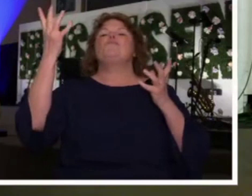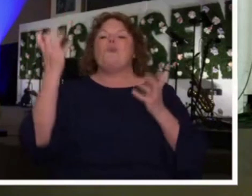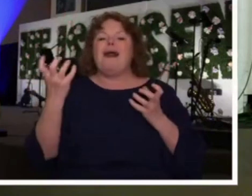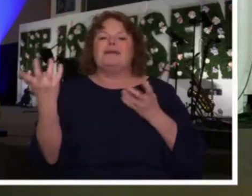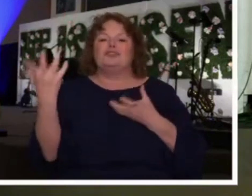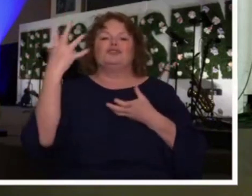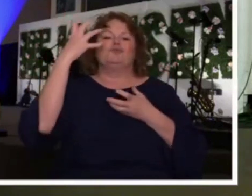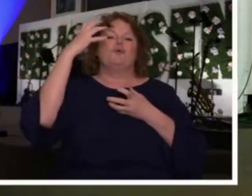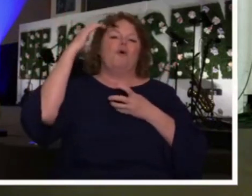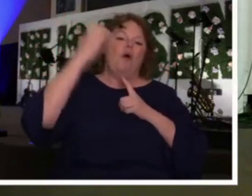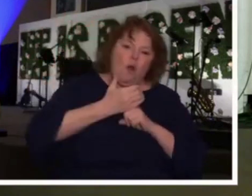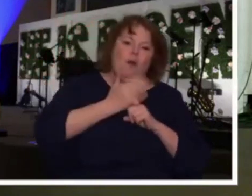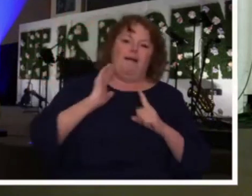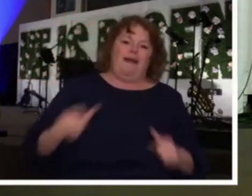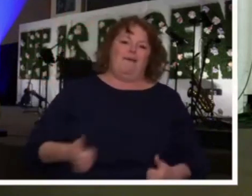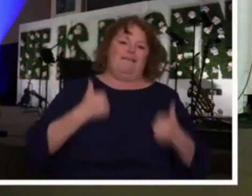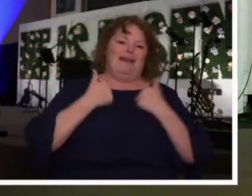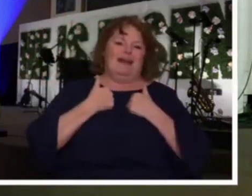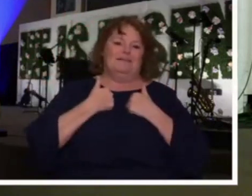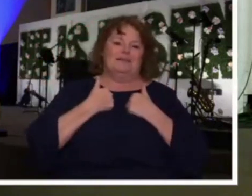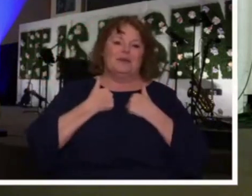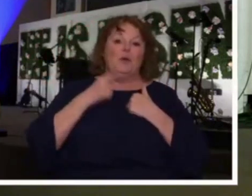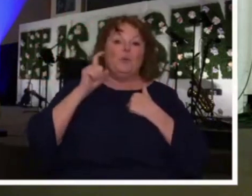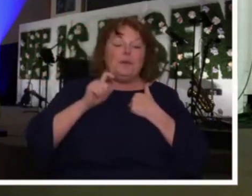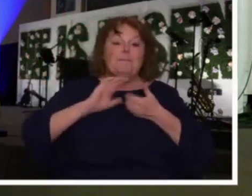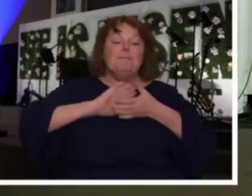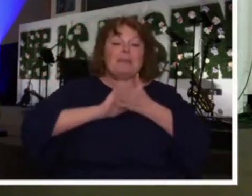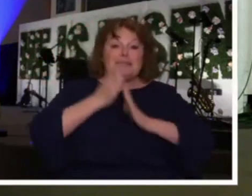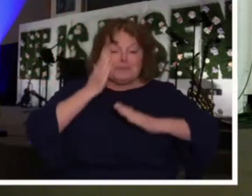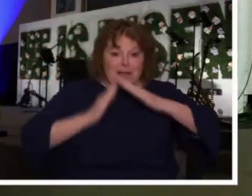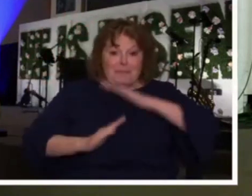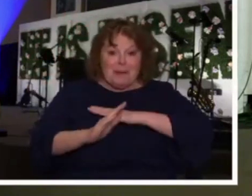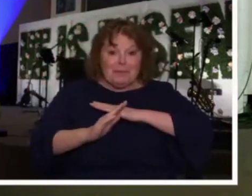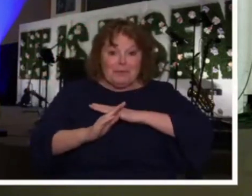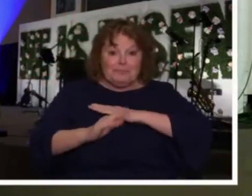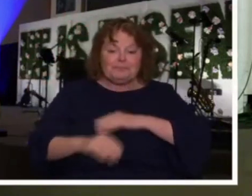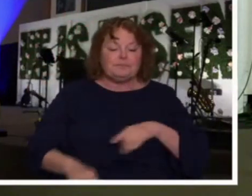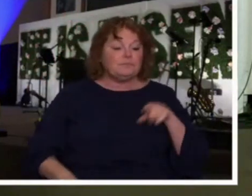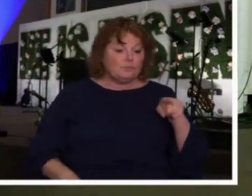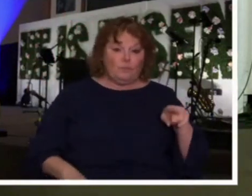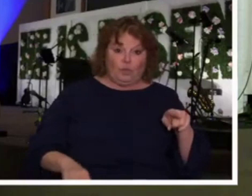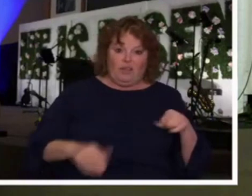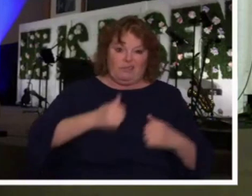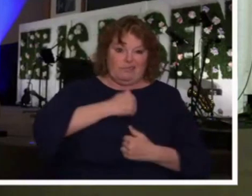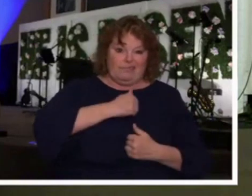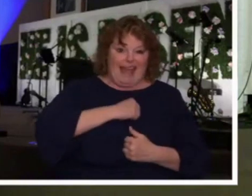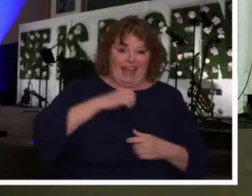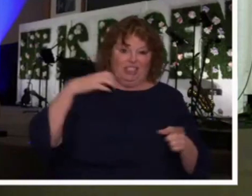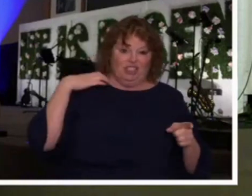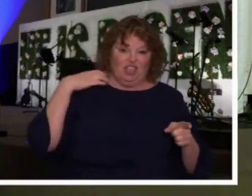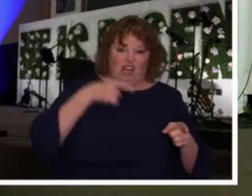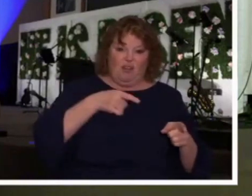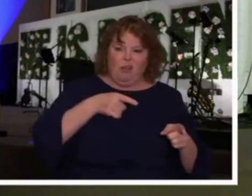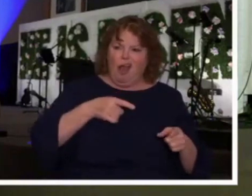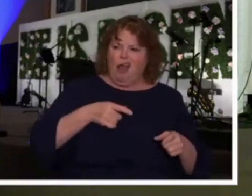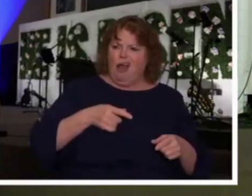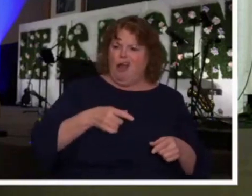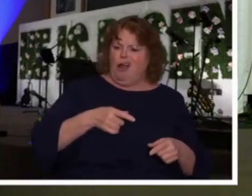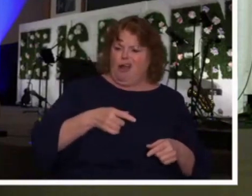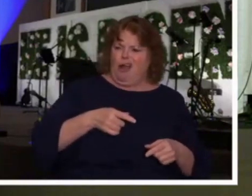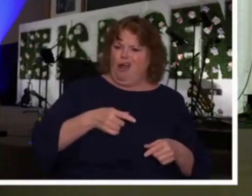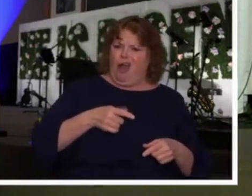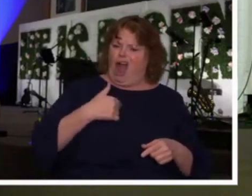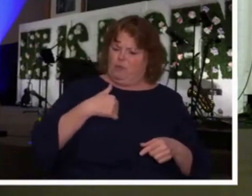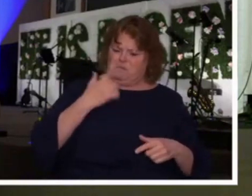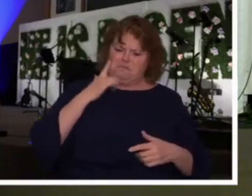that must take place. Naaman said, this isn't logical. And more importantly, it feels humiliating. He